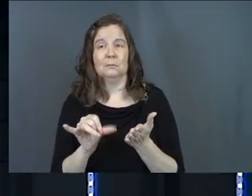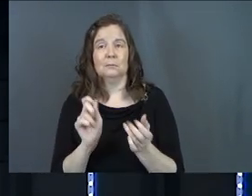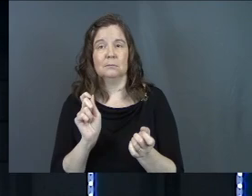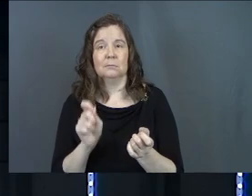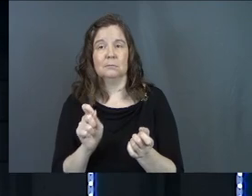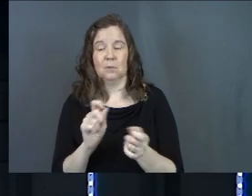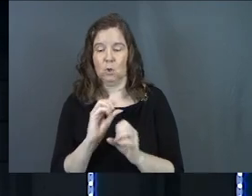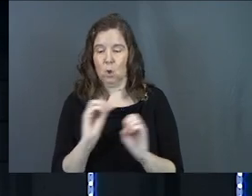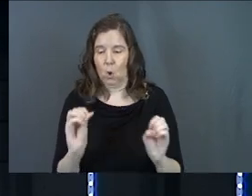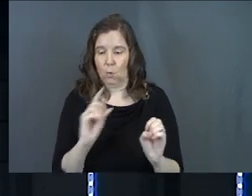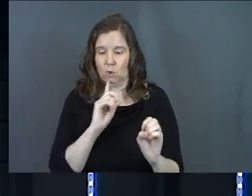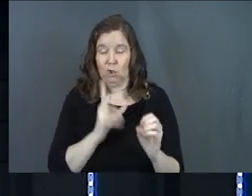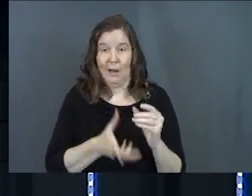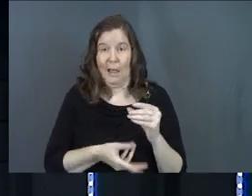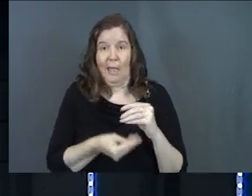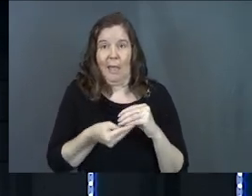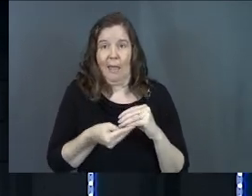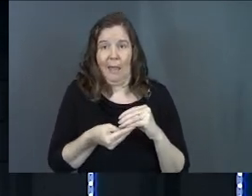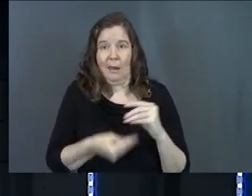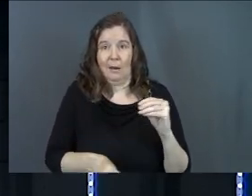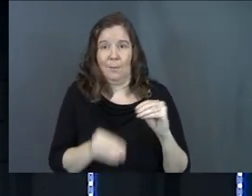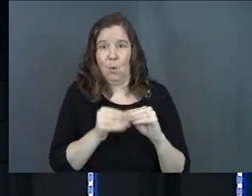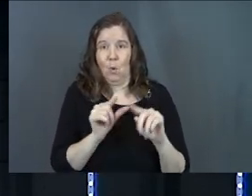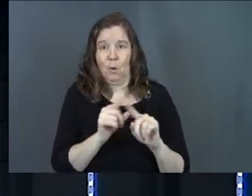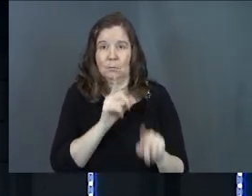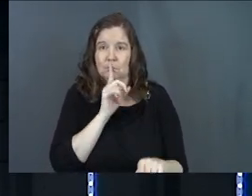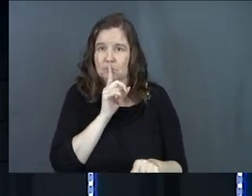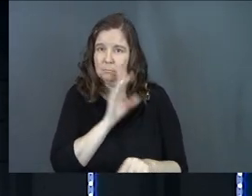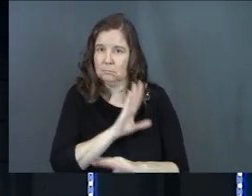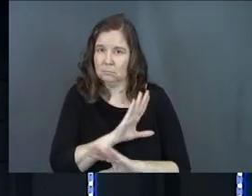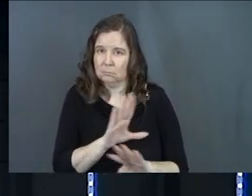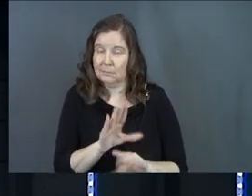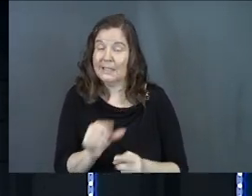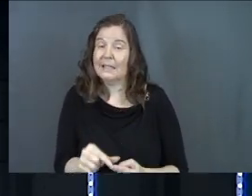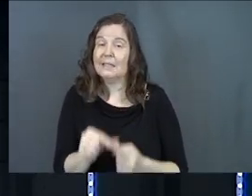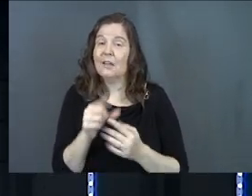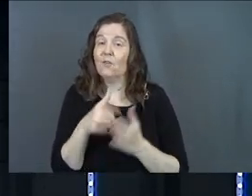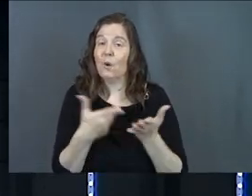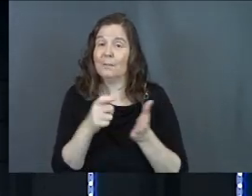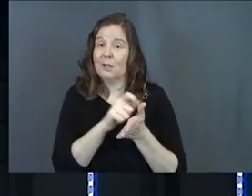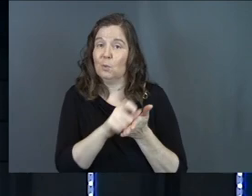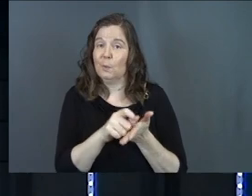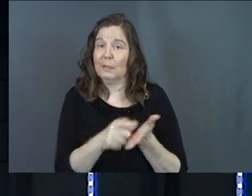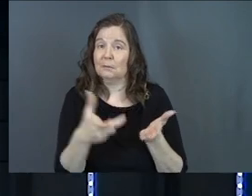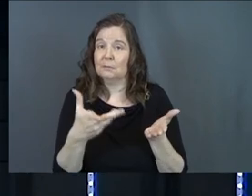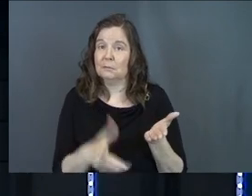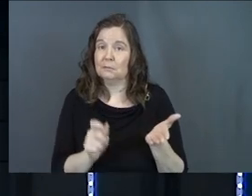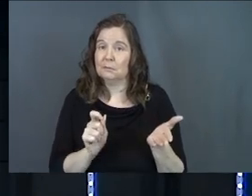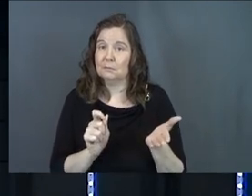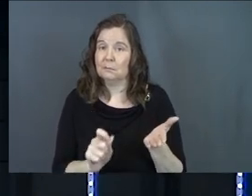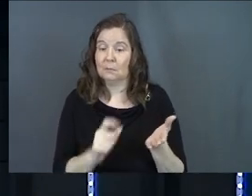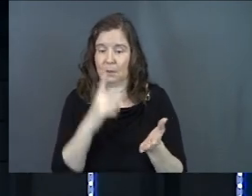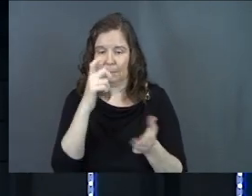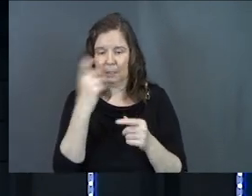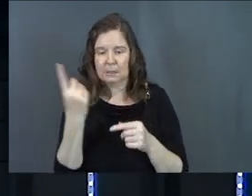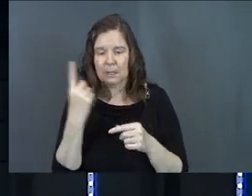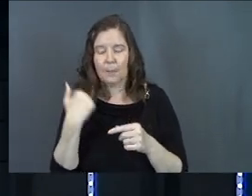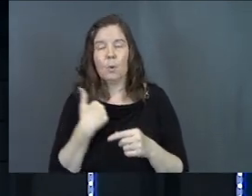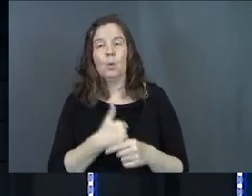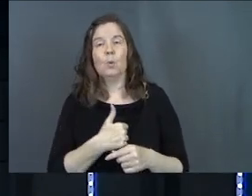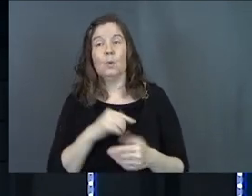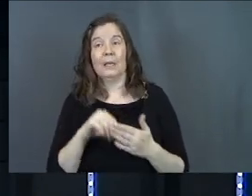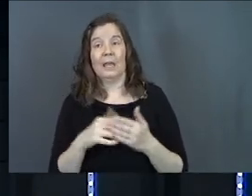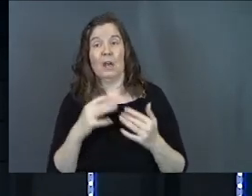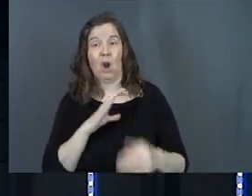No one should ever, ever add any words to the book except for what's been written. Because sometimes, sometimes